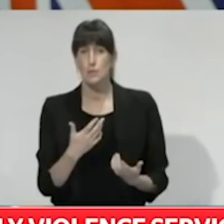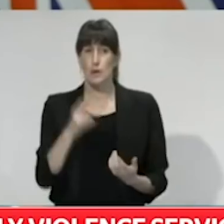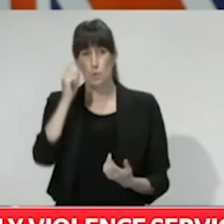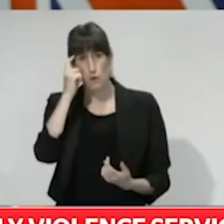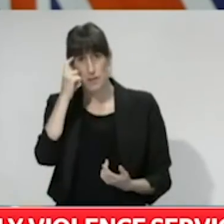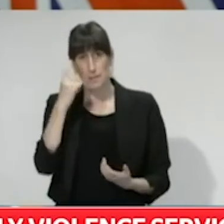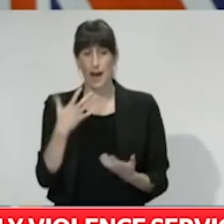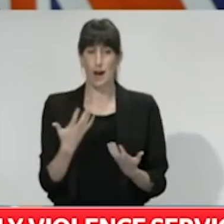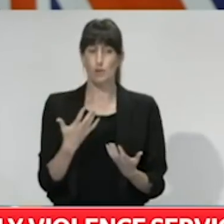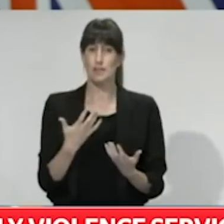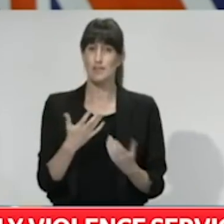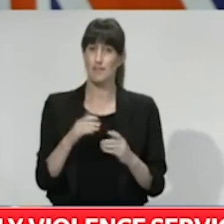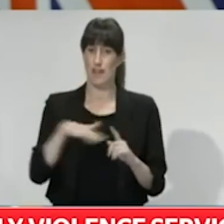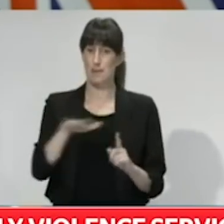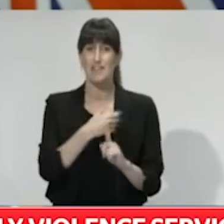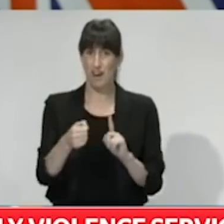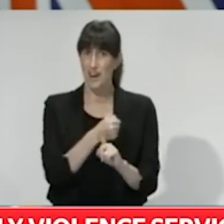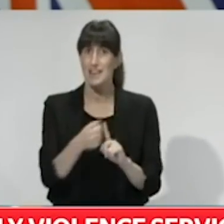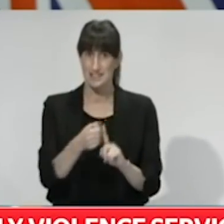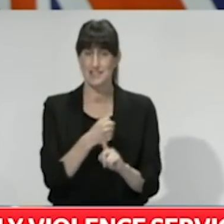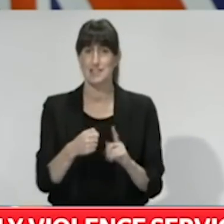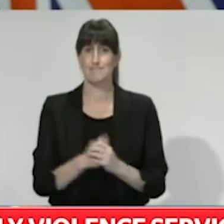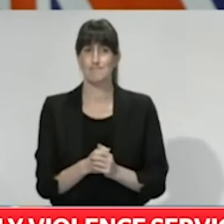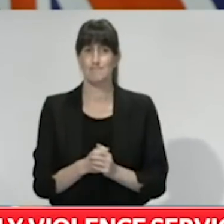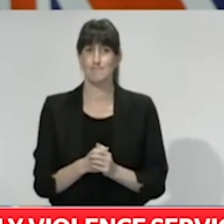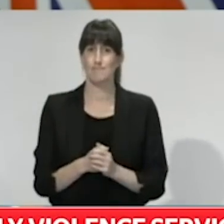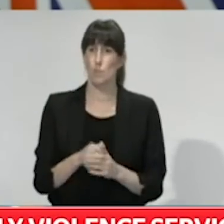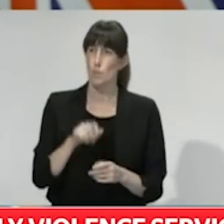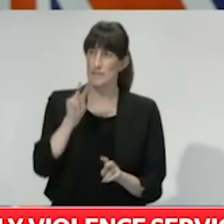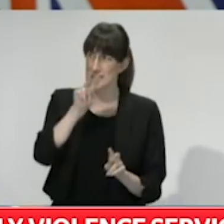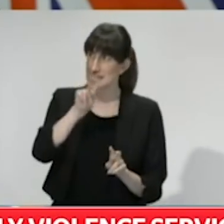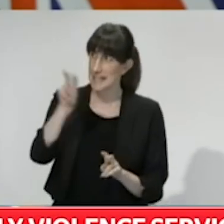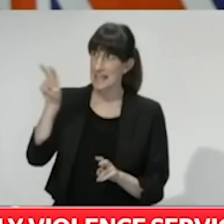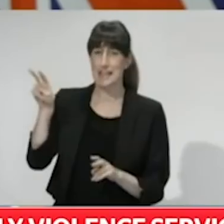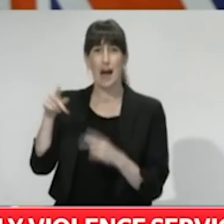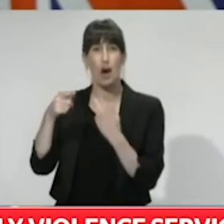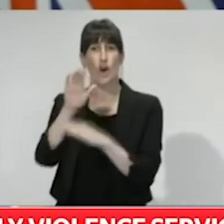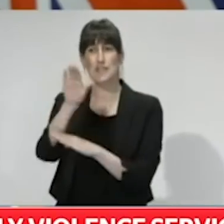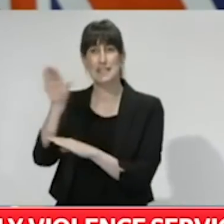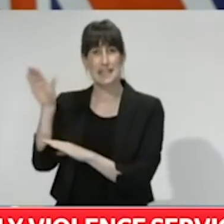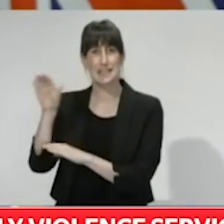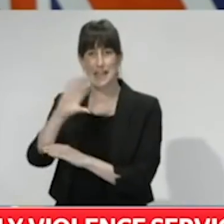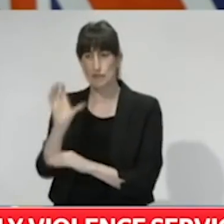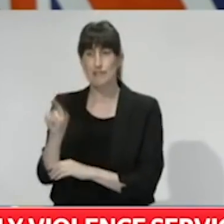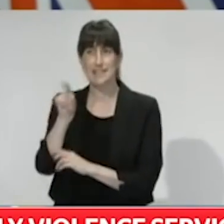entered lockdown with the benefit of knowledge from international colleagues further down the COVID lockdown path.